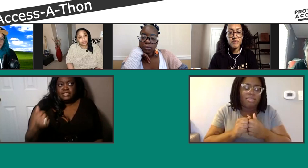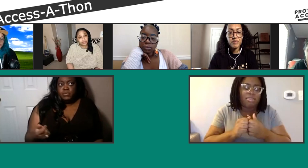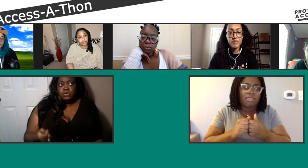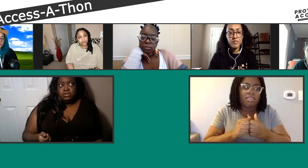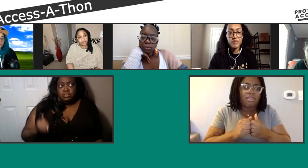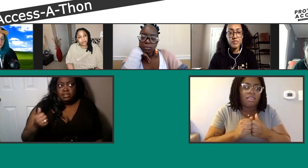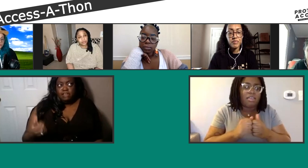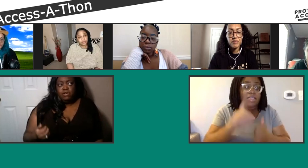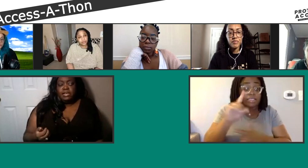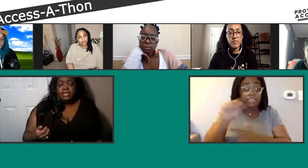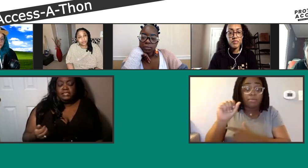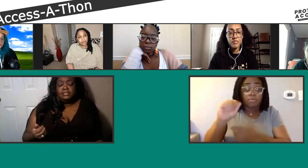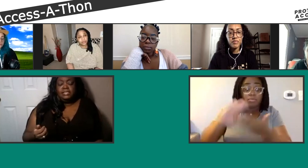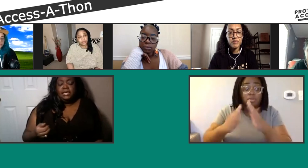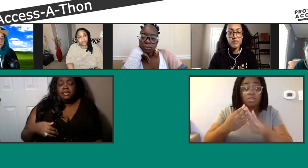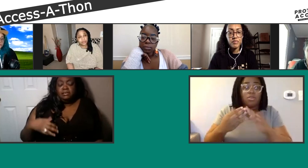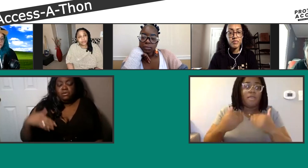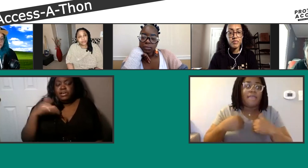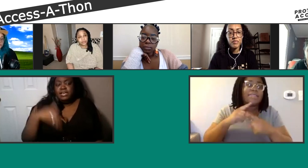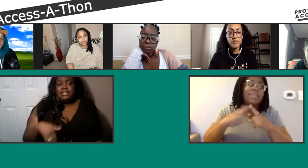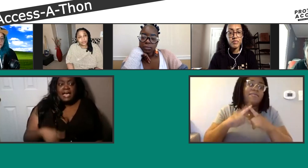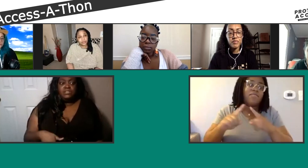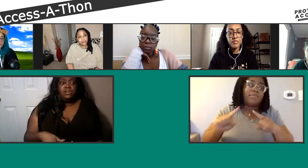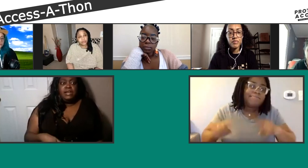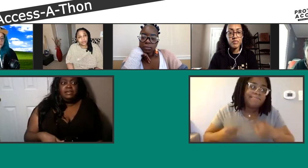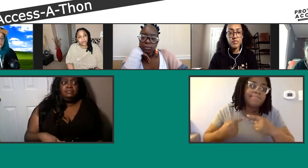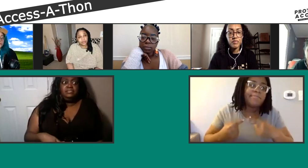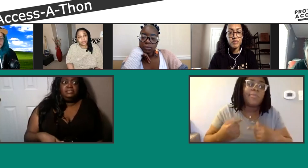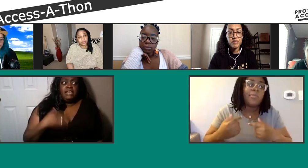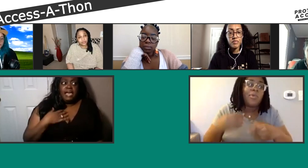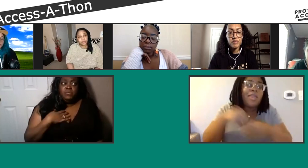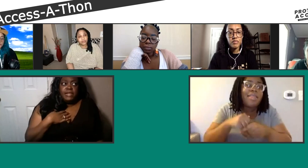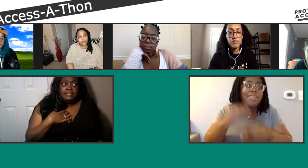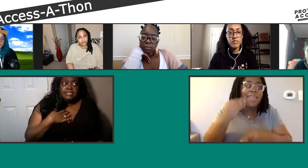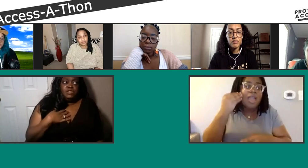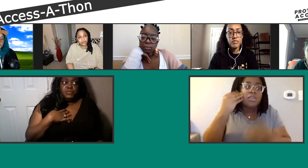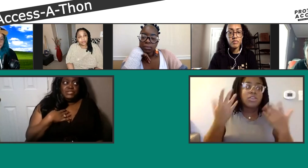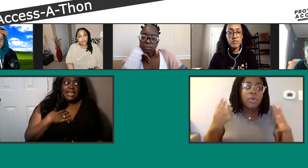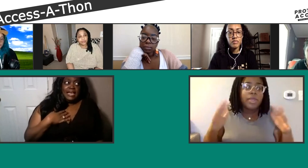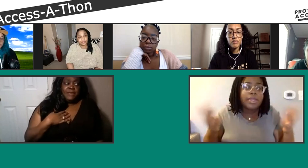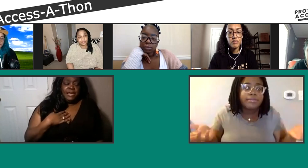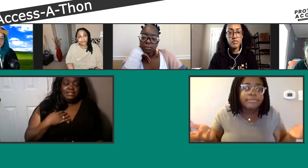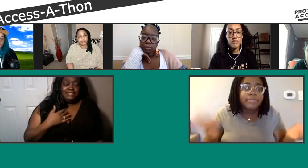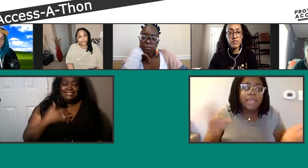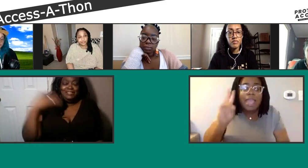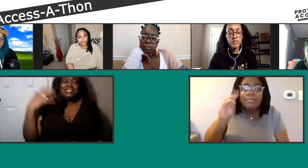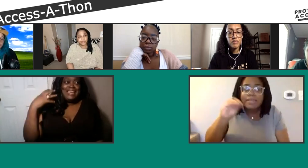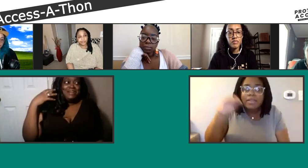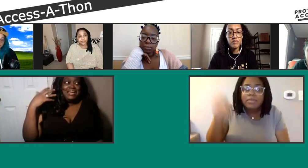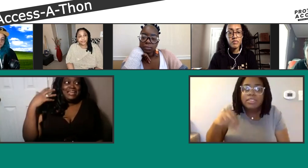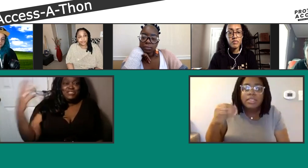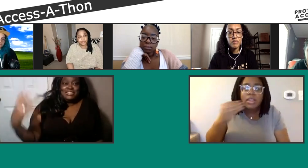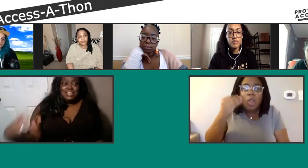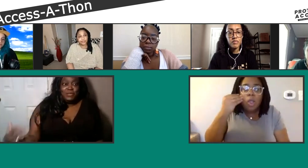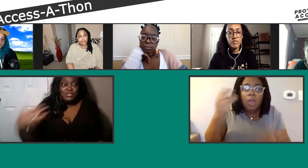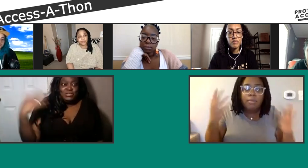who are disabled or have chronic illness, you know, we're in the house already. I'm like 70% housebound. It's so exciting when